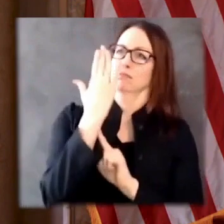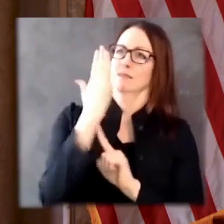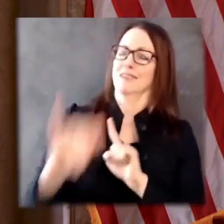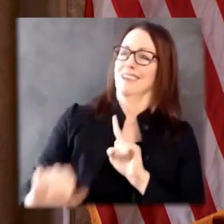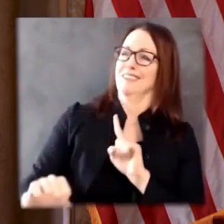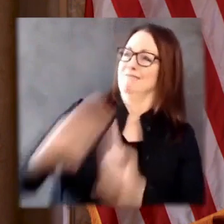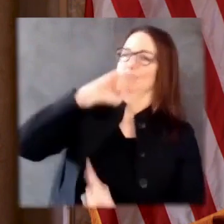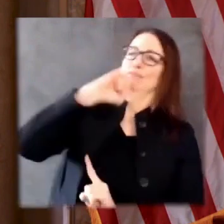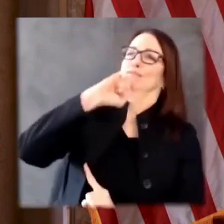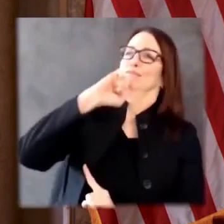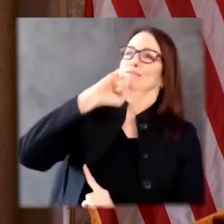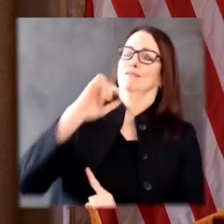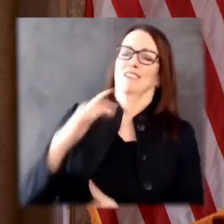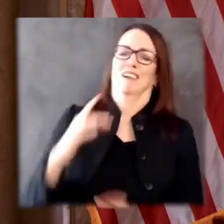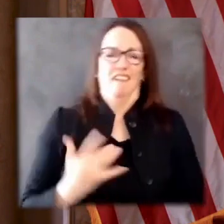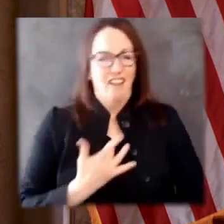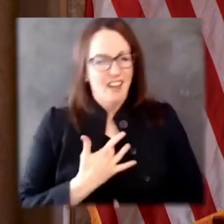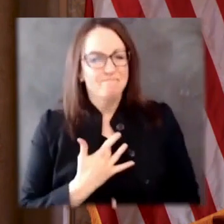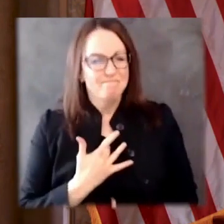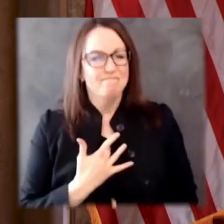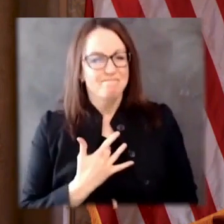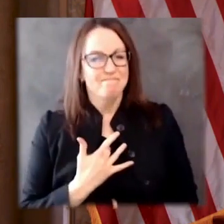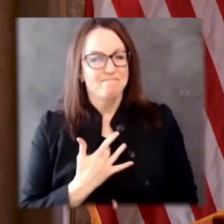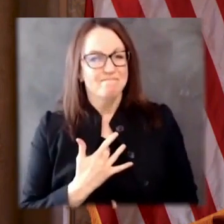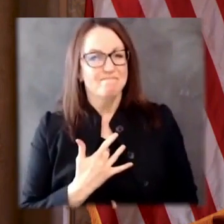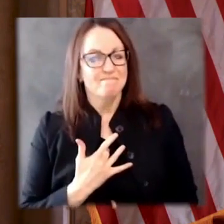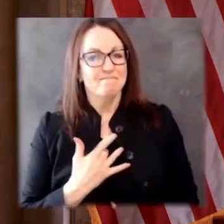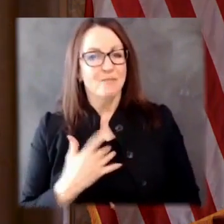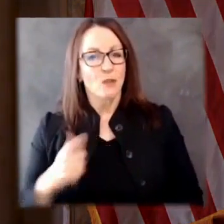have ever imagined. Just take a look.